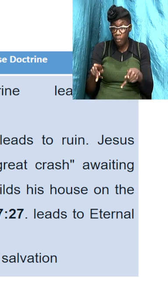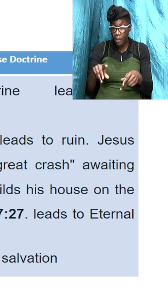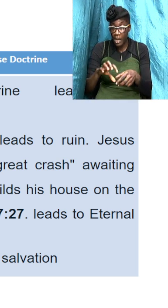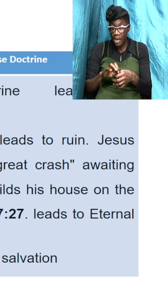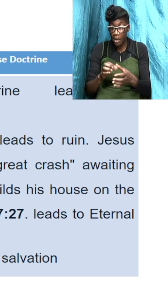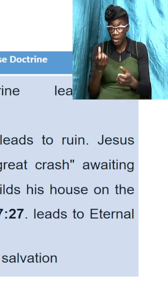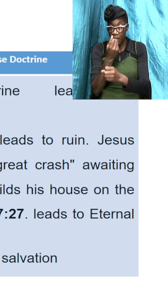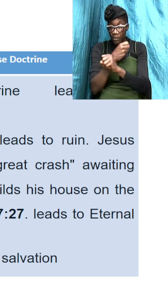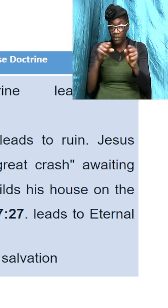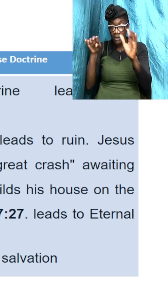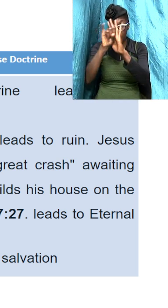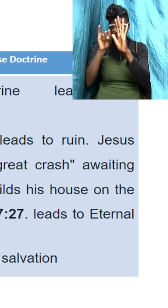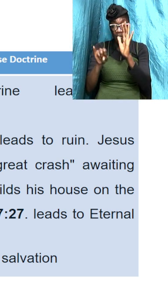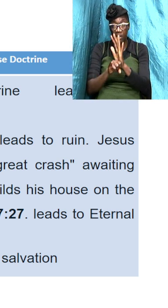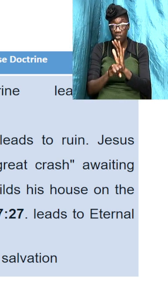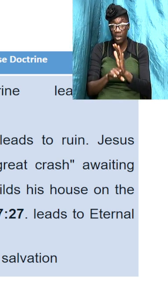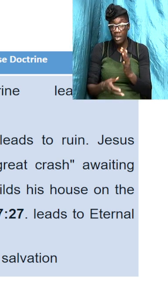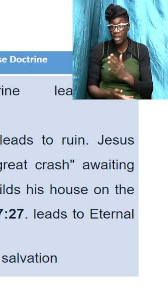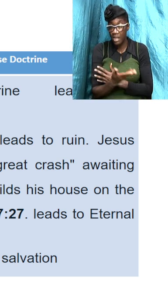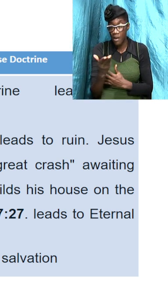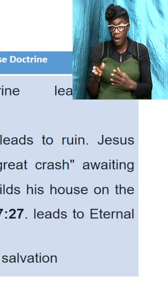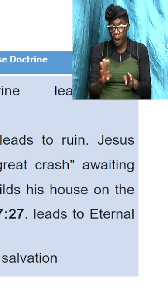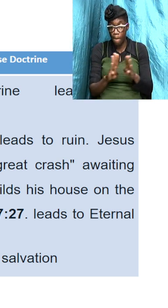are mega churches